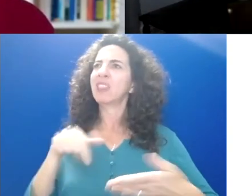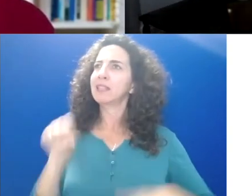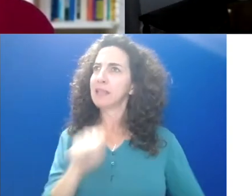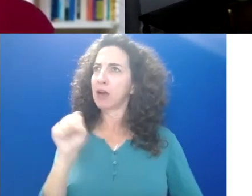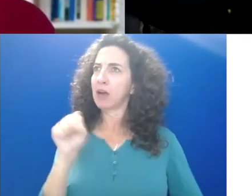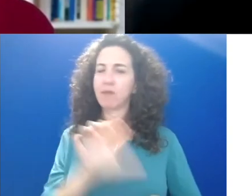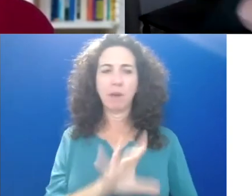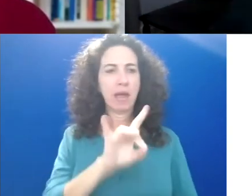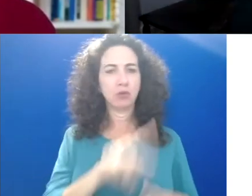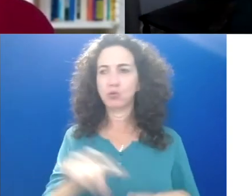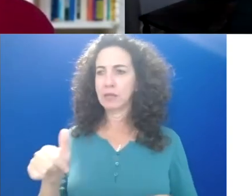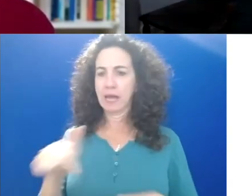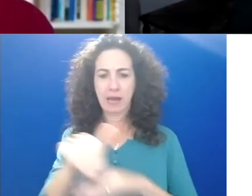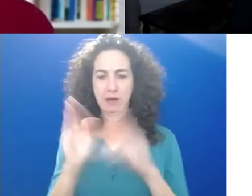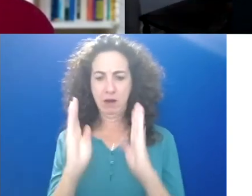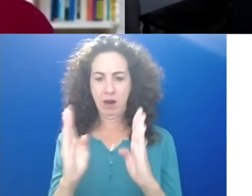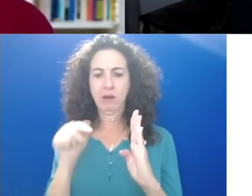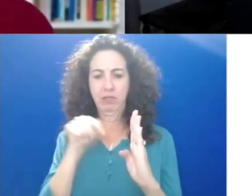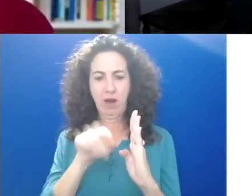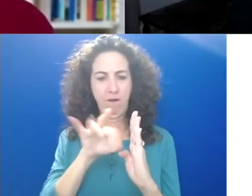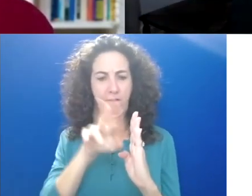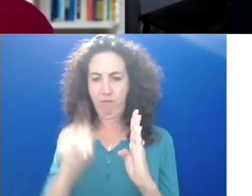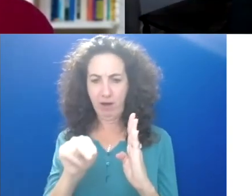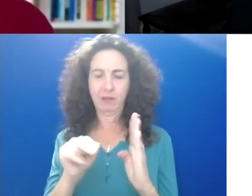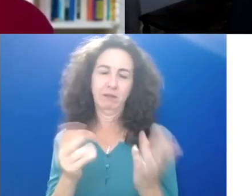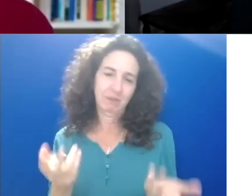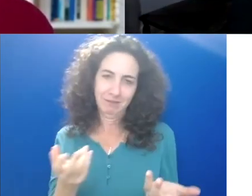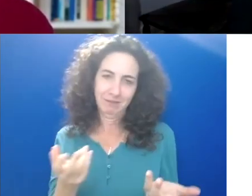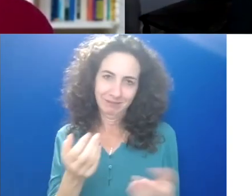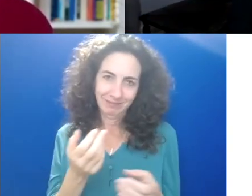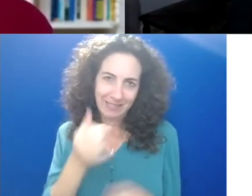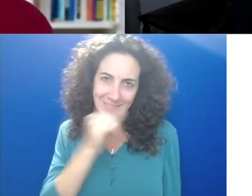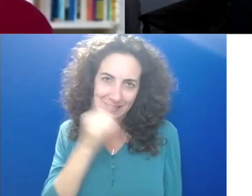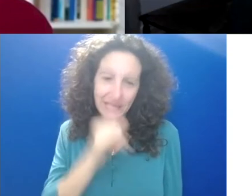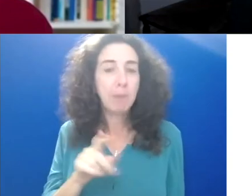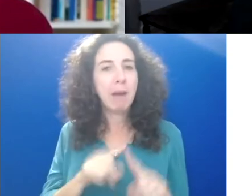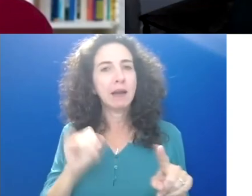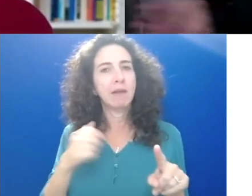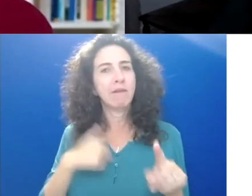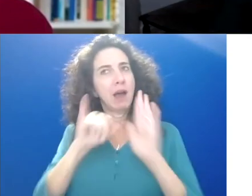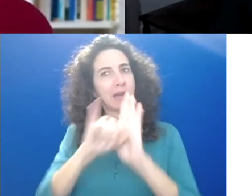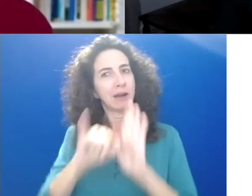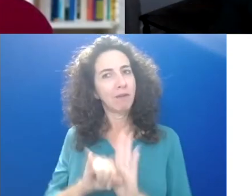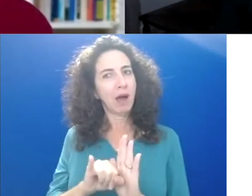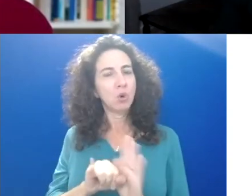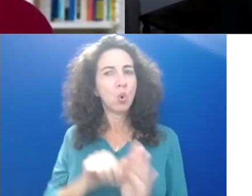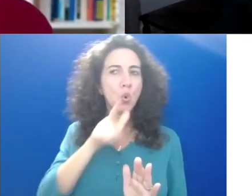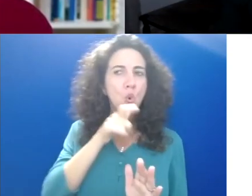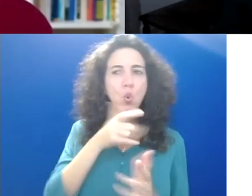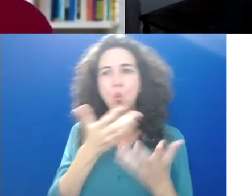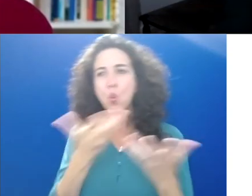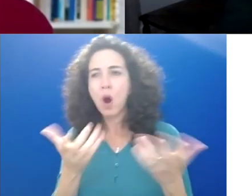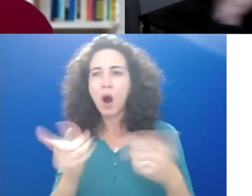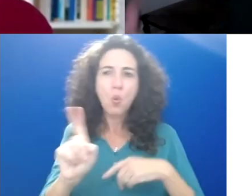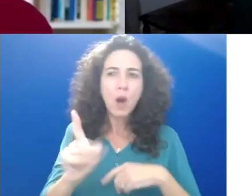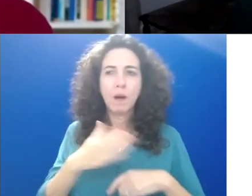fun is going to be like out of here. It's just laughable. But if I know what my fun magnets are, then I can put those on my schedule.